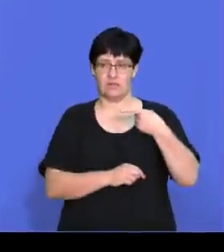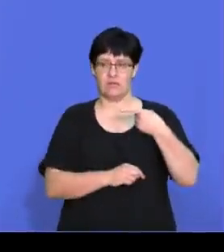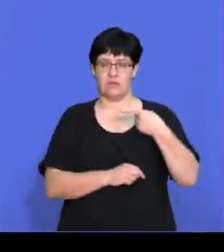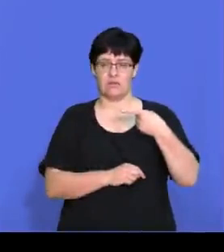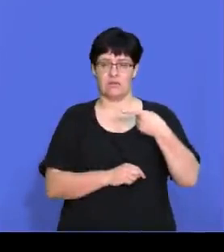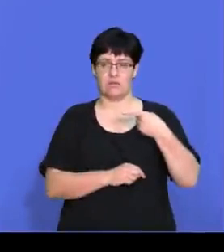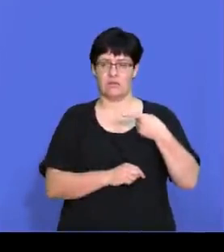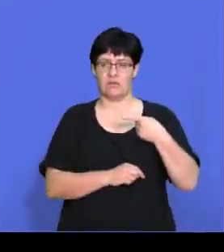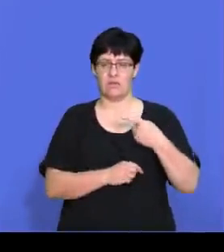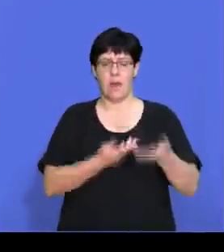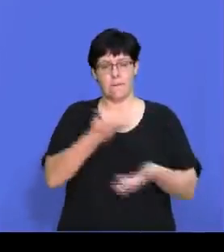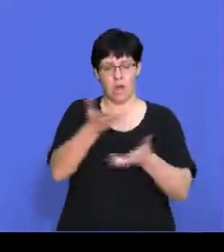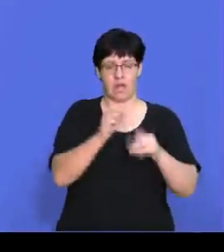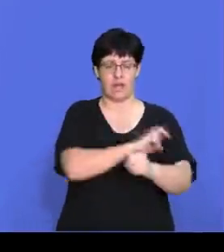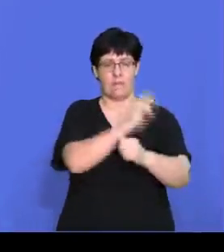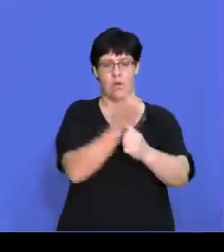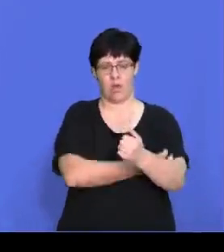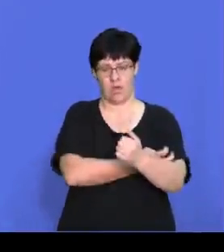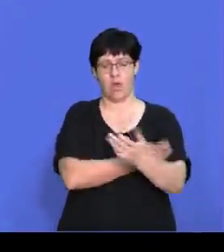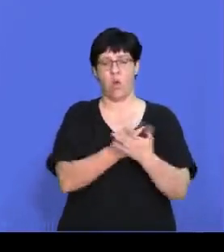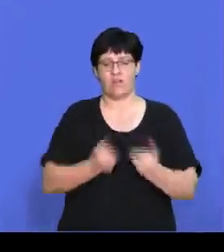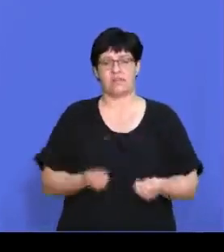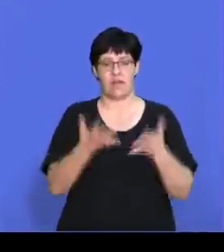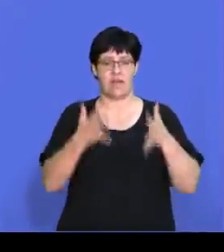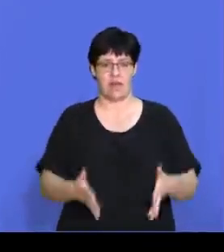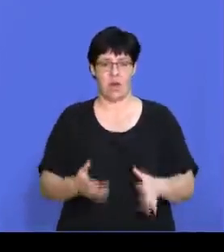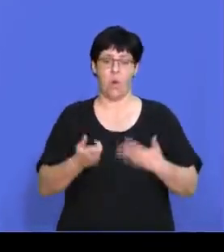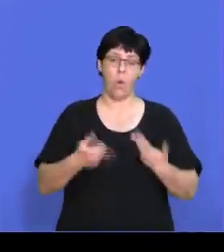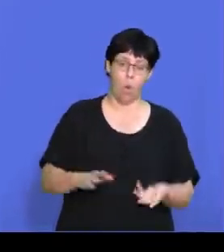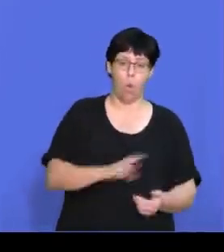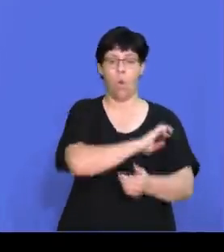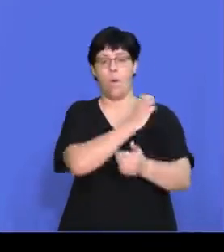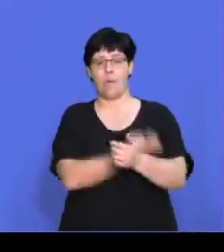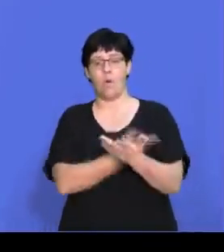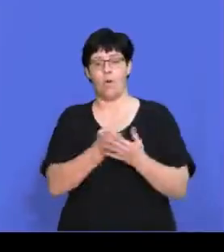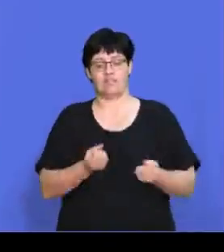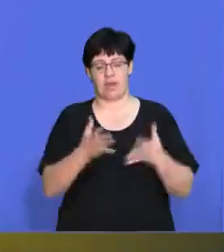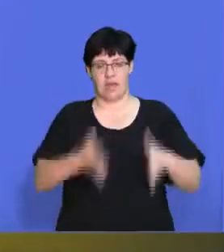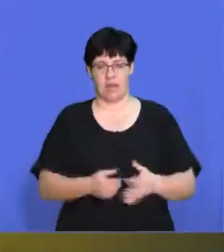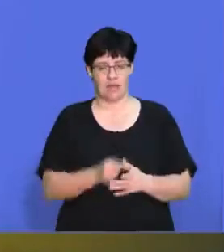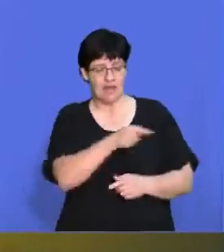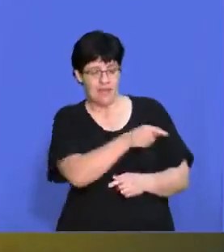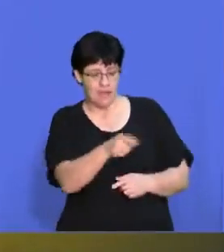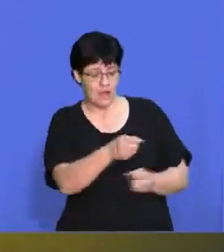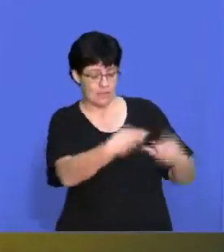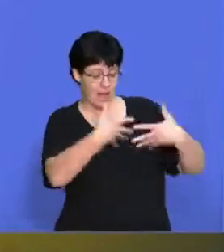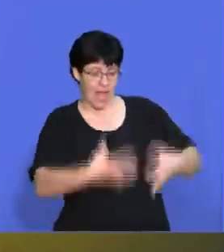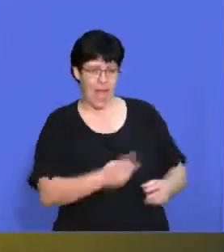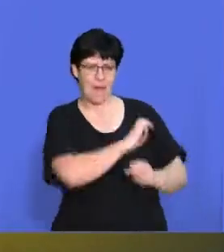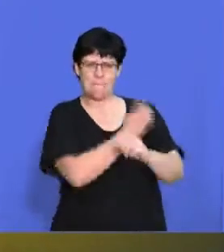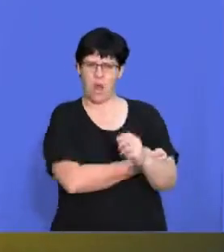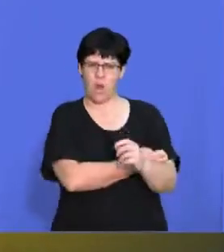of suppliers or the power of our suppliers. How much power do our suppliers have over us? Remember,